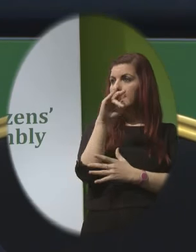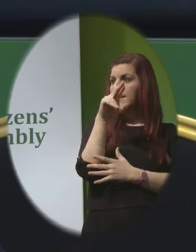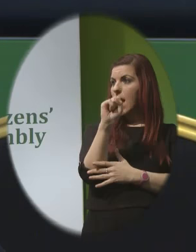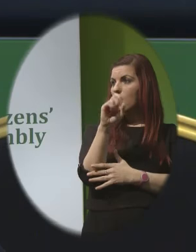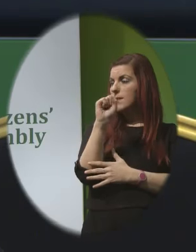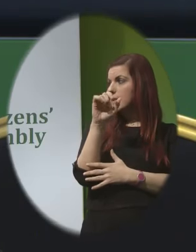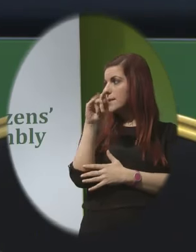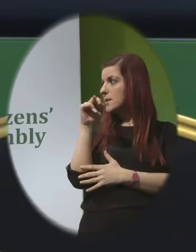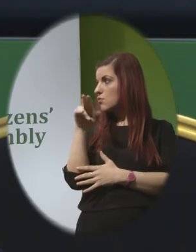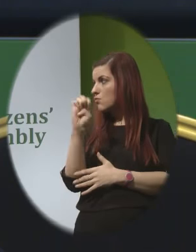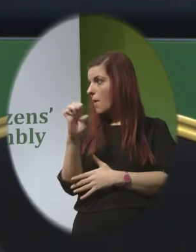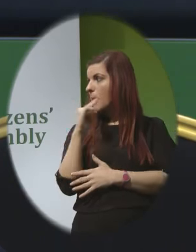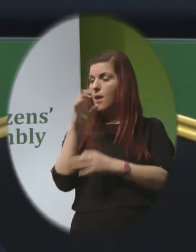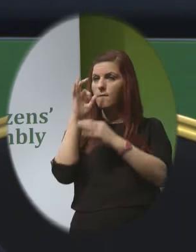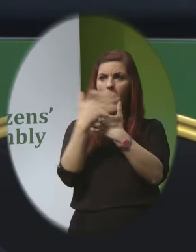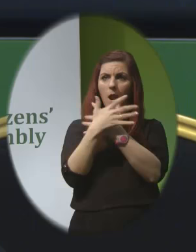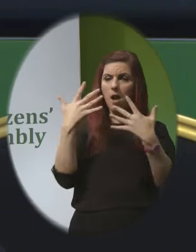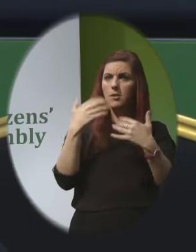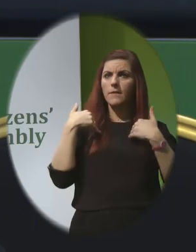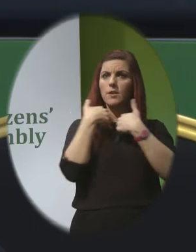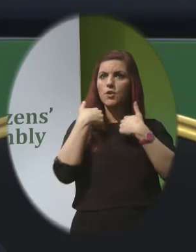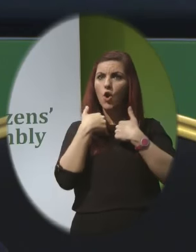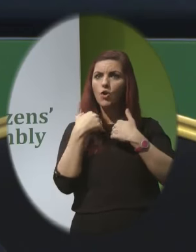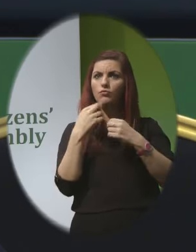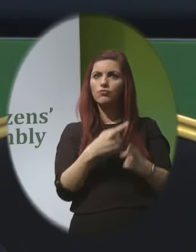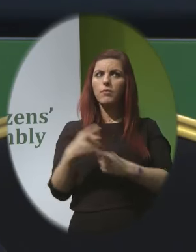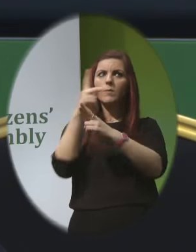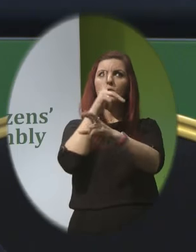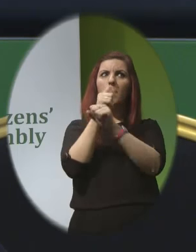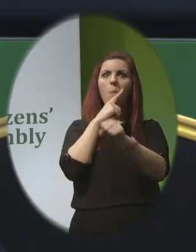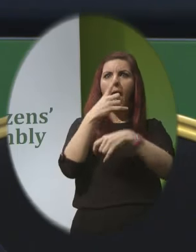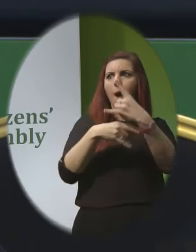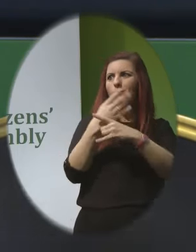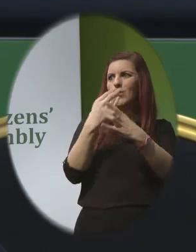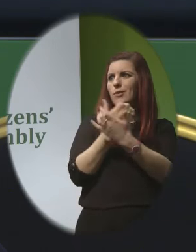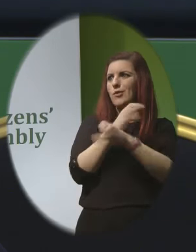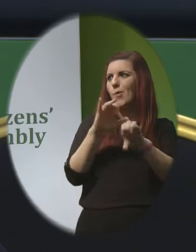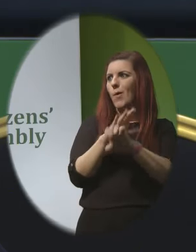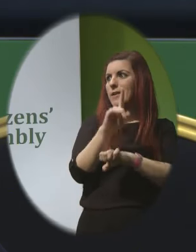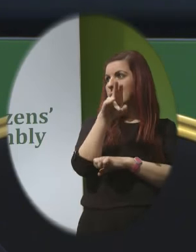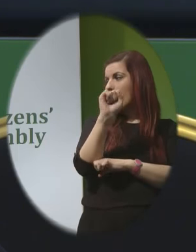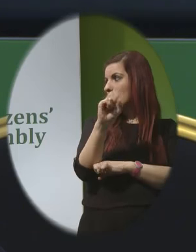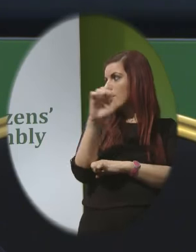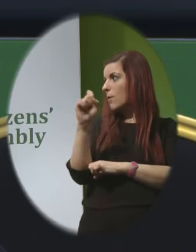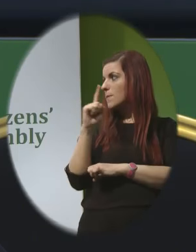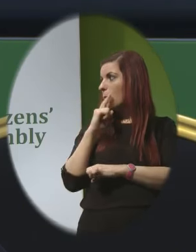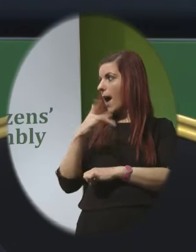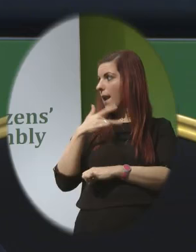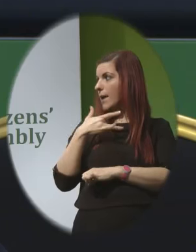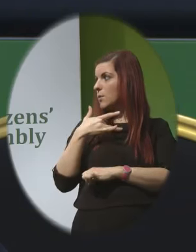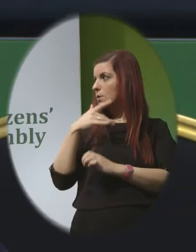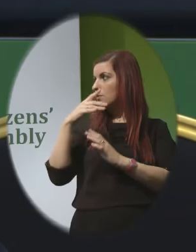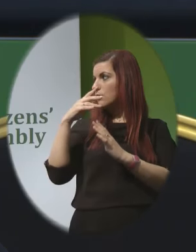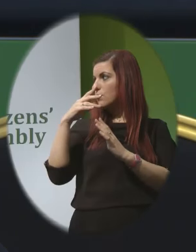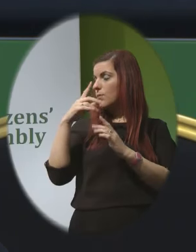And of course there's been a lot of concern raised in this debate About what happens to children with Down syndrome I'd like to just read out one of their submissions very